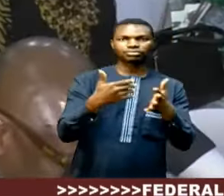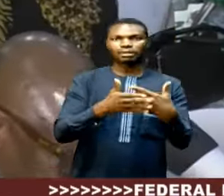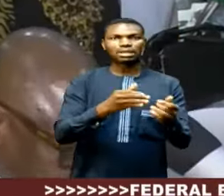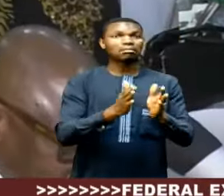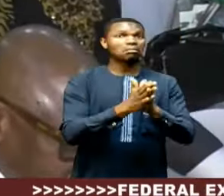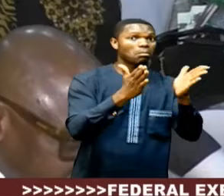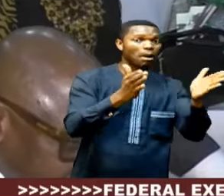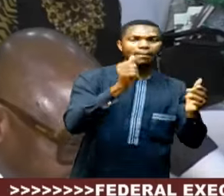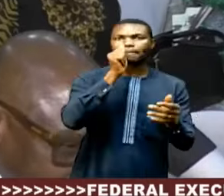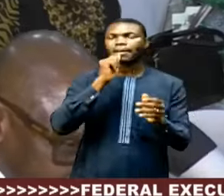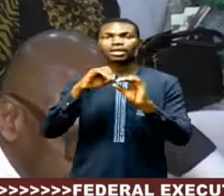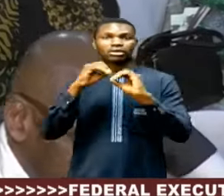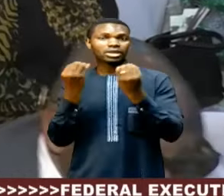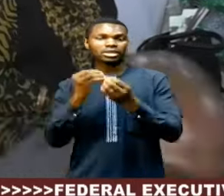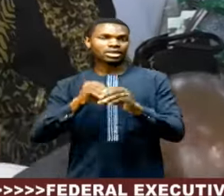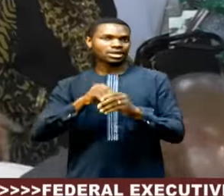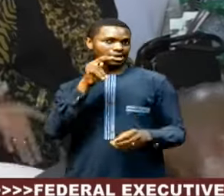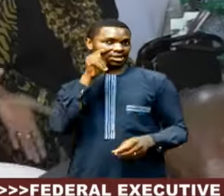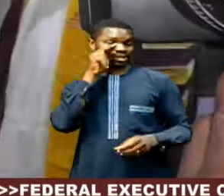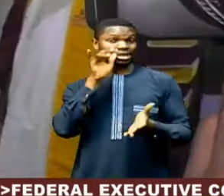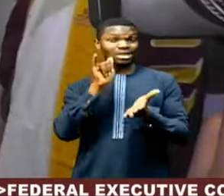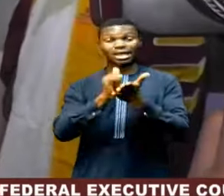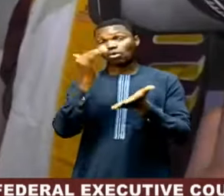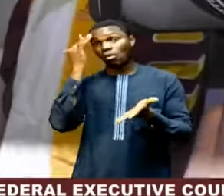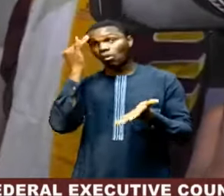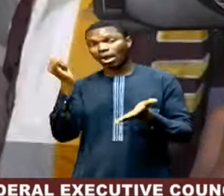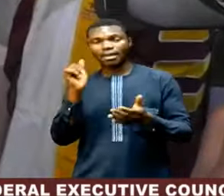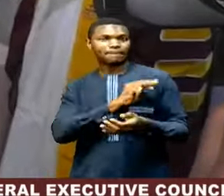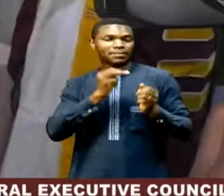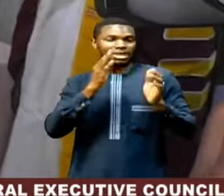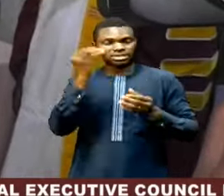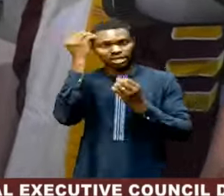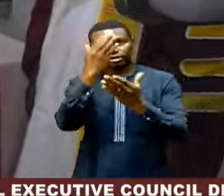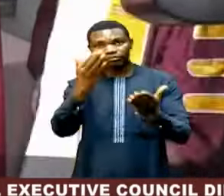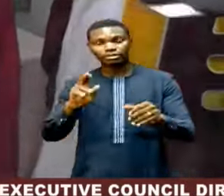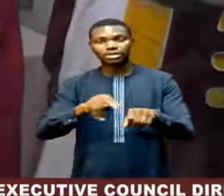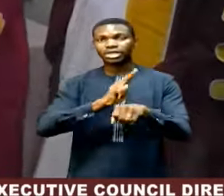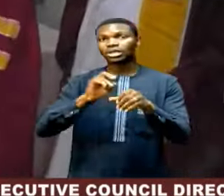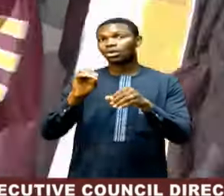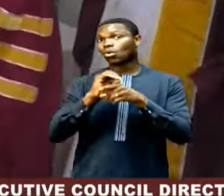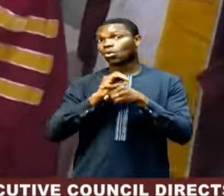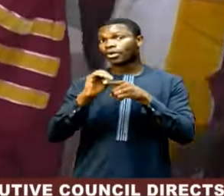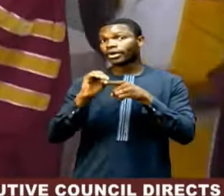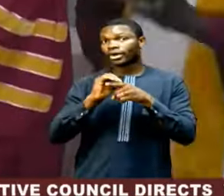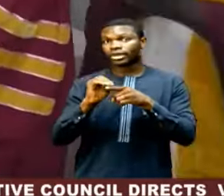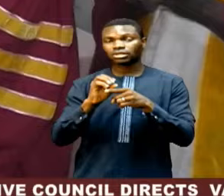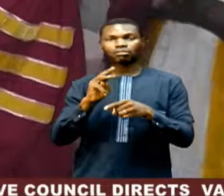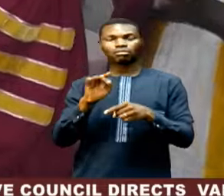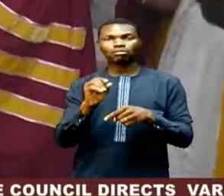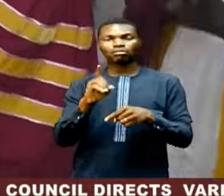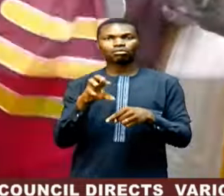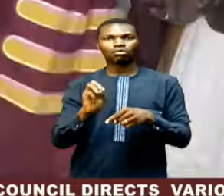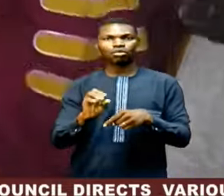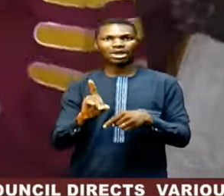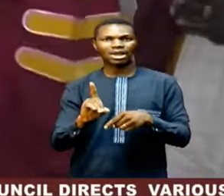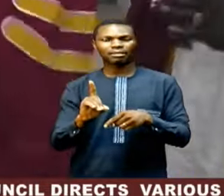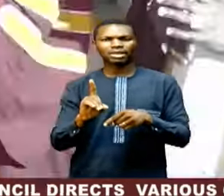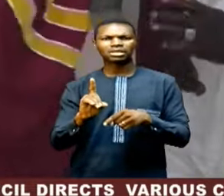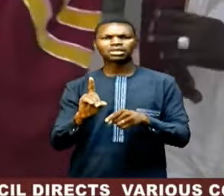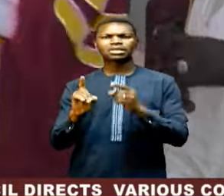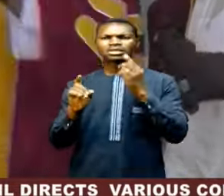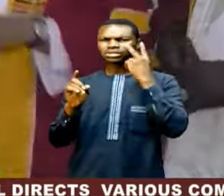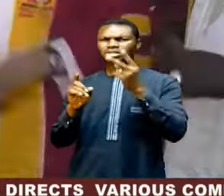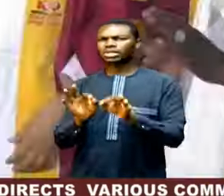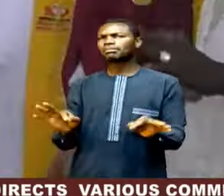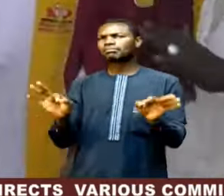sectors in Nigeria. It is in the light of this that the Minister of Information and National Orientation, Mohamed Idris Malagi, deemed it right